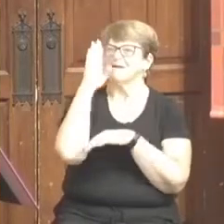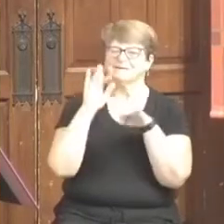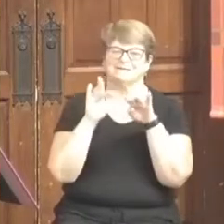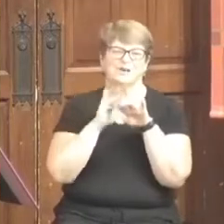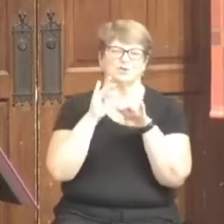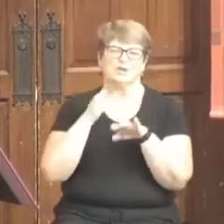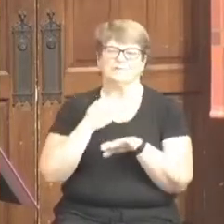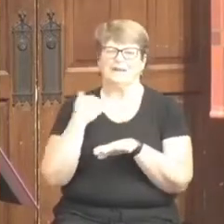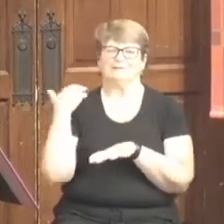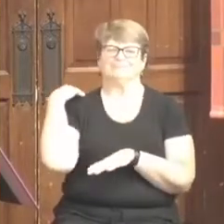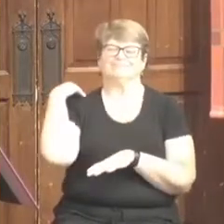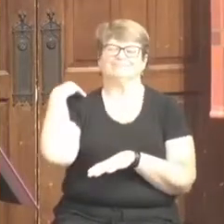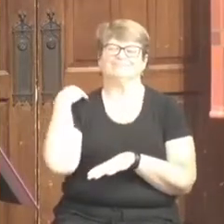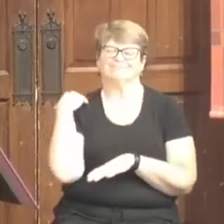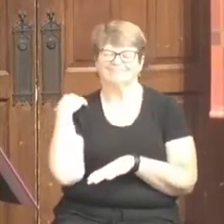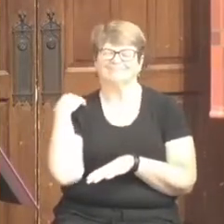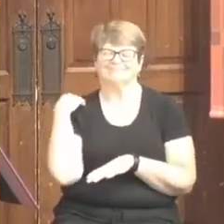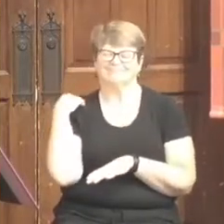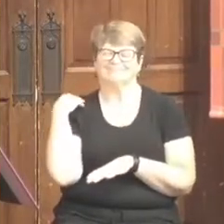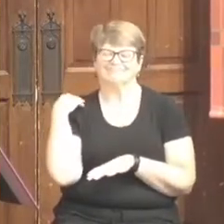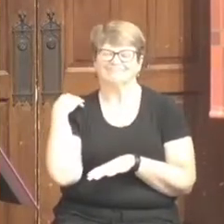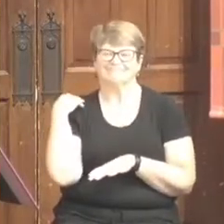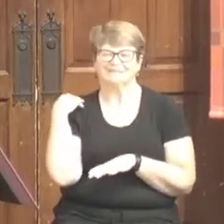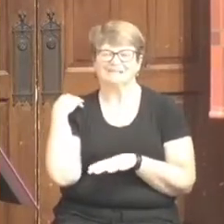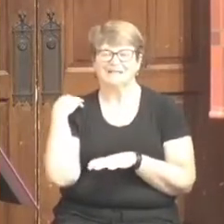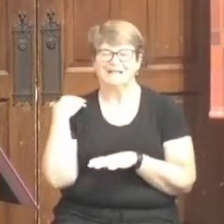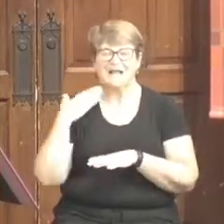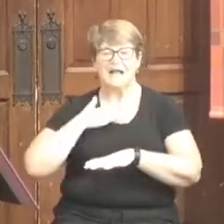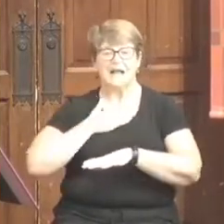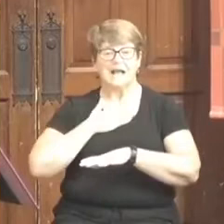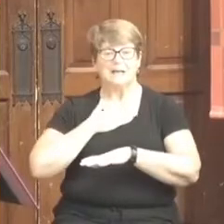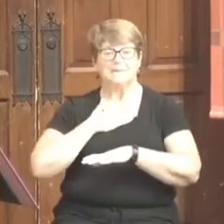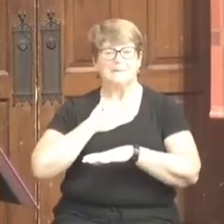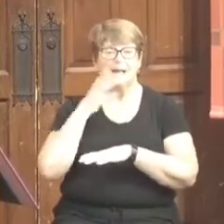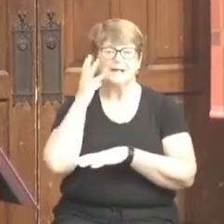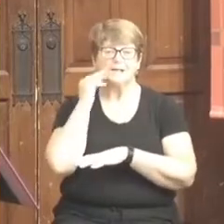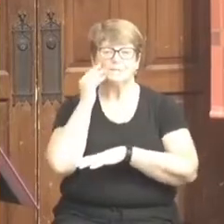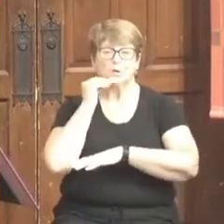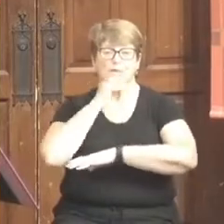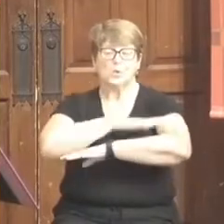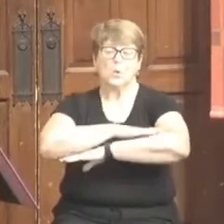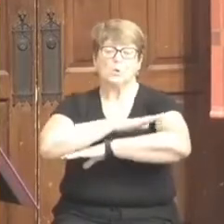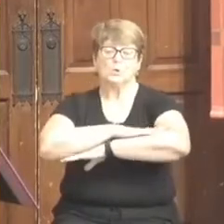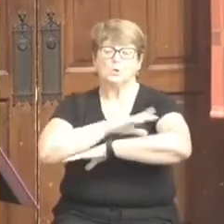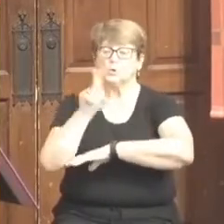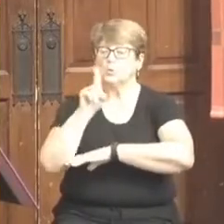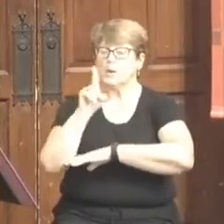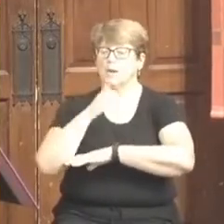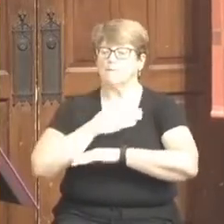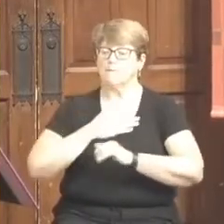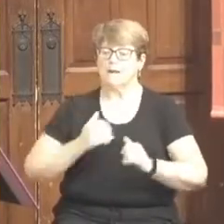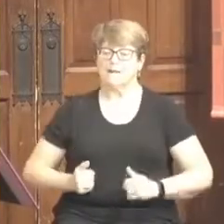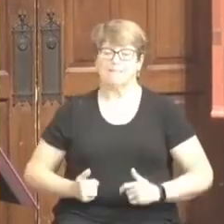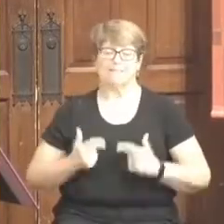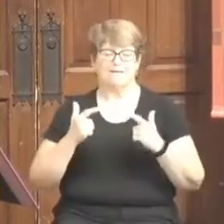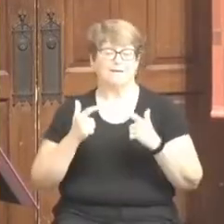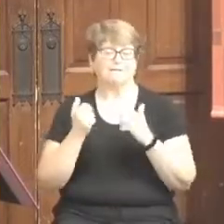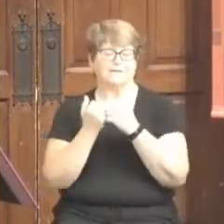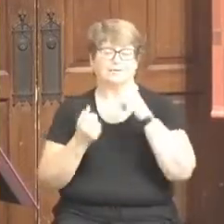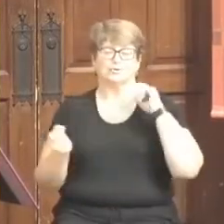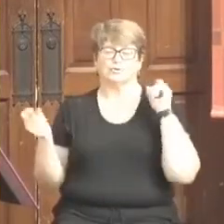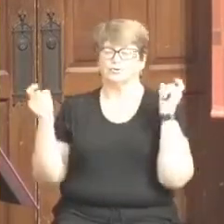You know, it's been at altars all throughout eastern Pennsylvania where my life has been shaped.